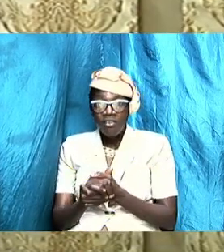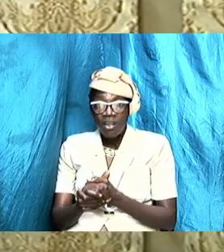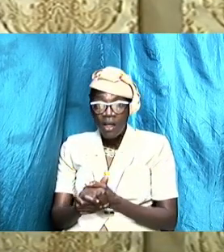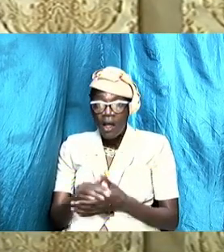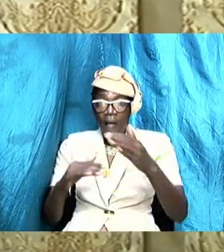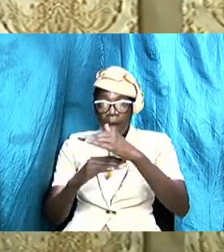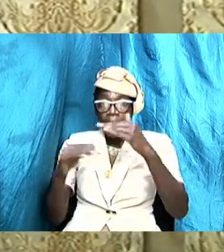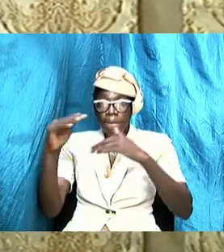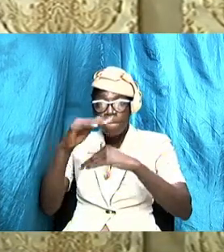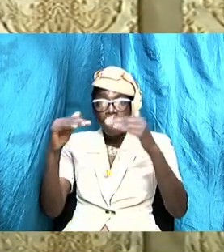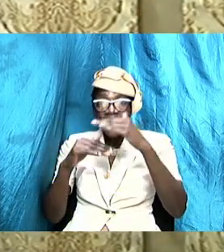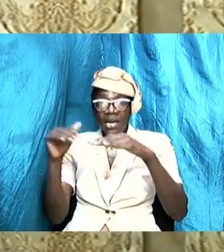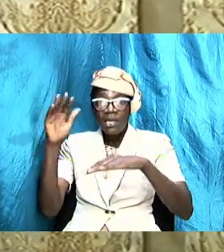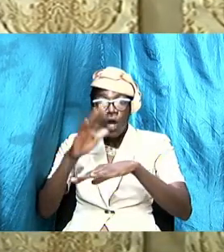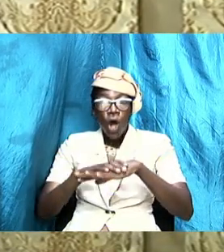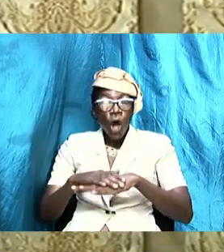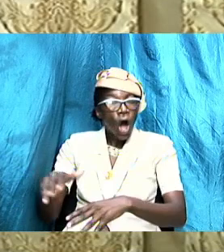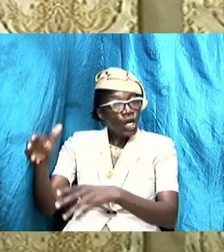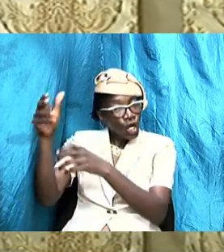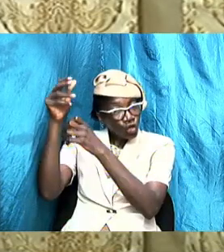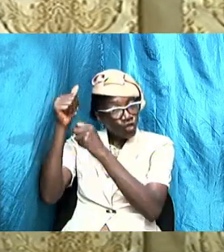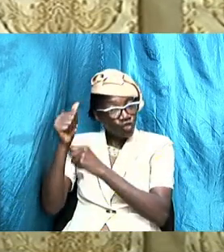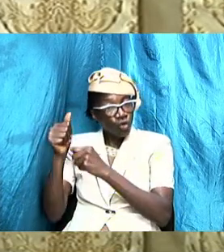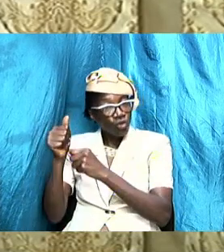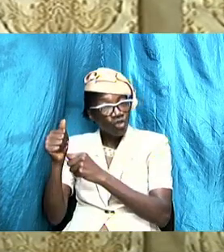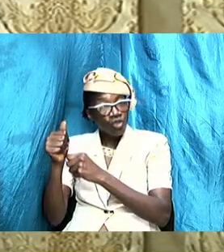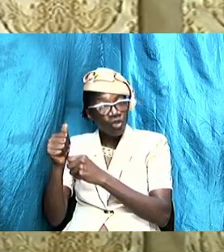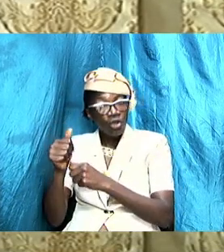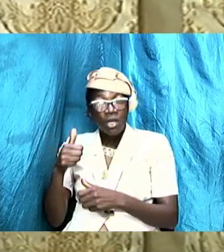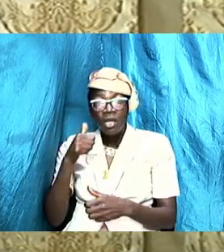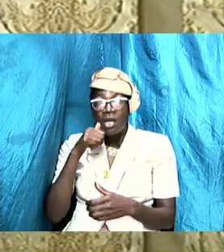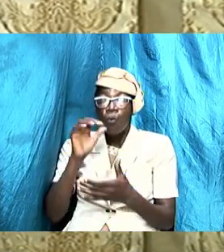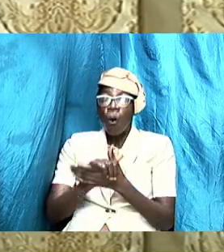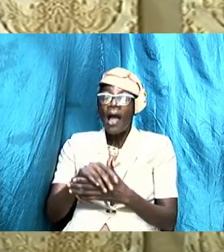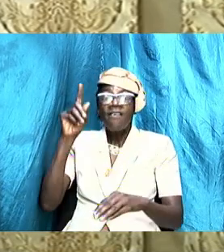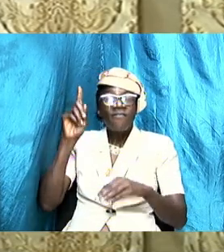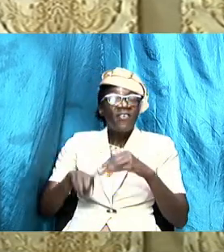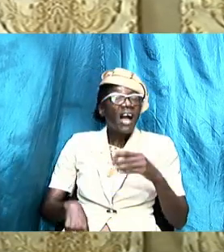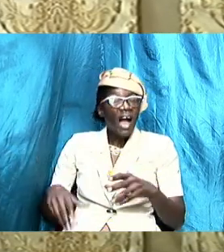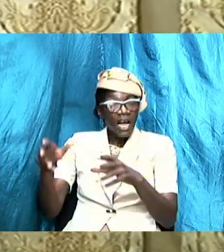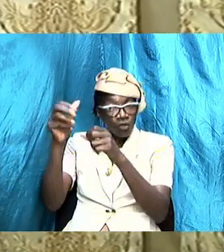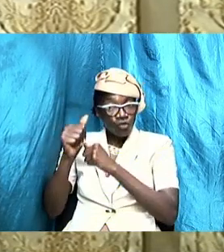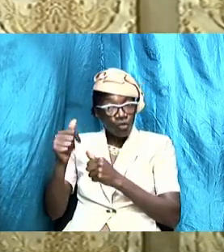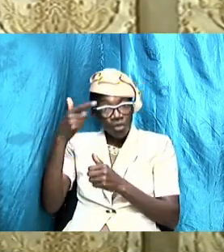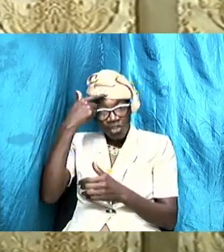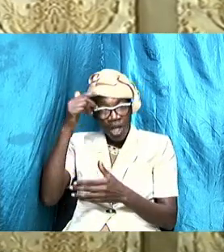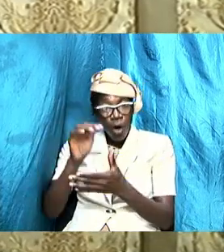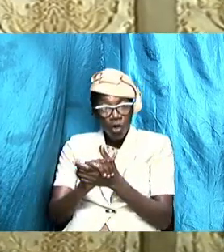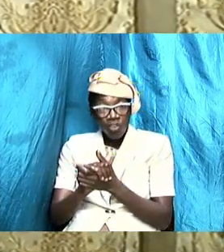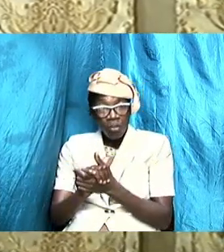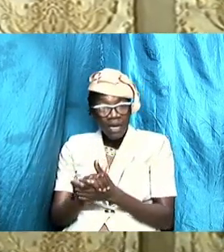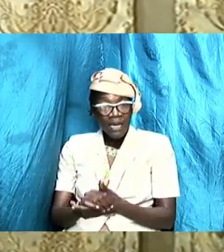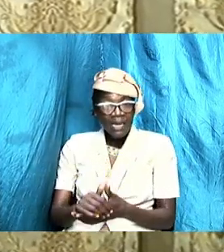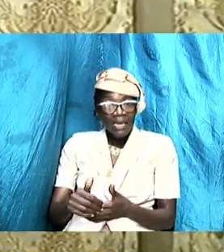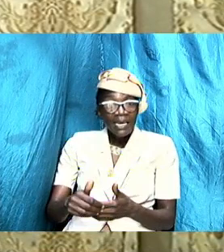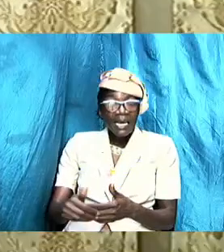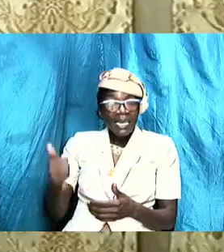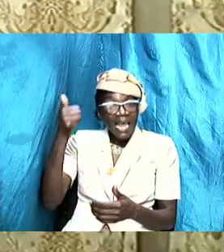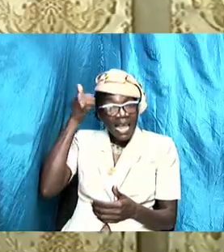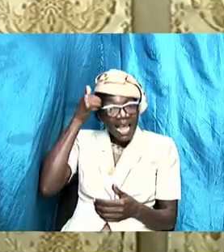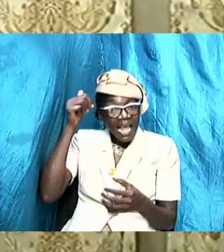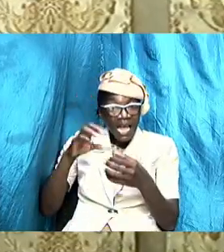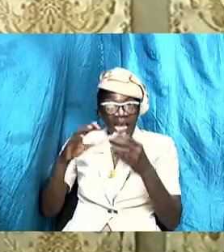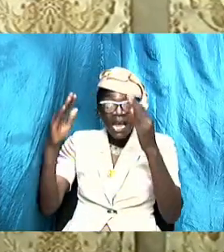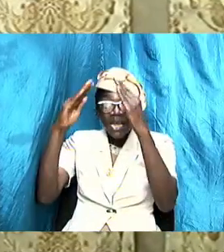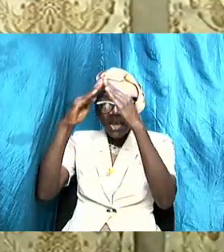can't trust each other and if your wife cannot trust you as the head of the house to say